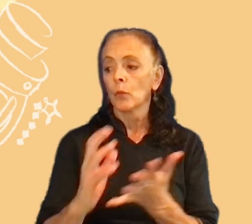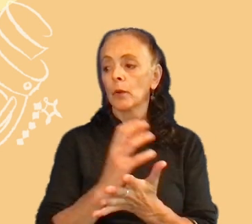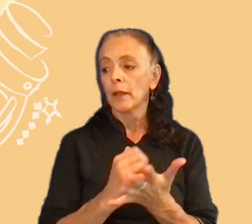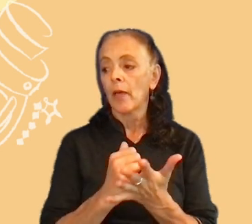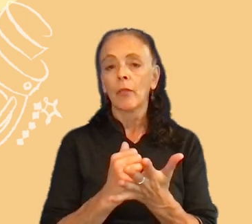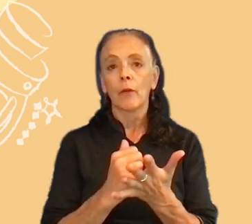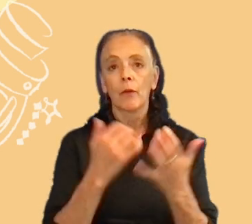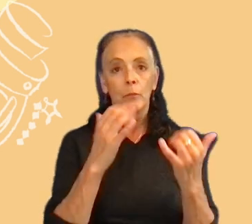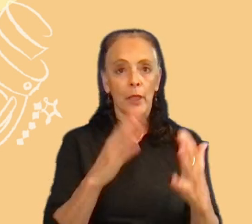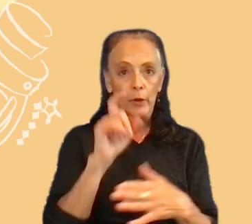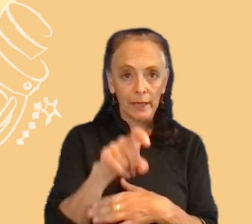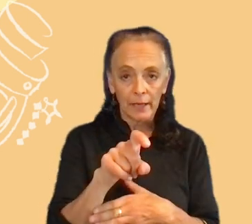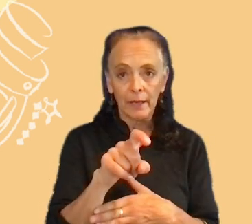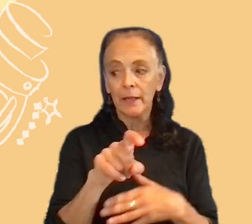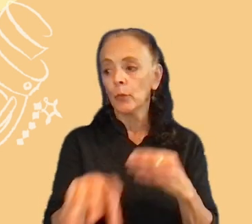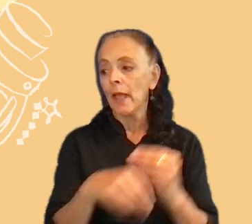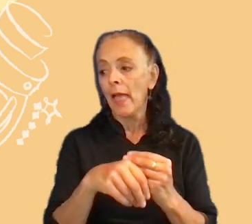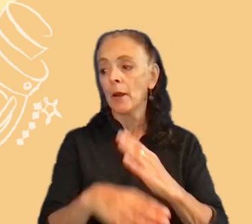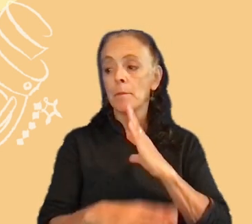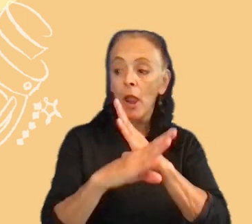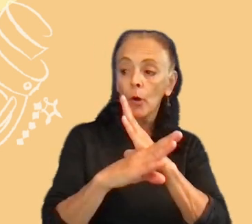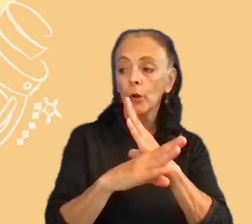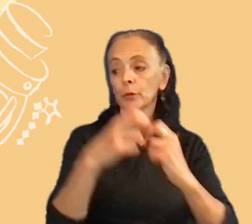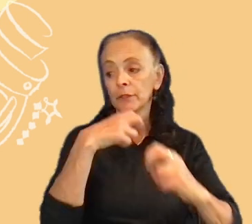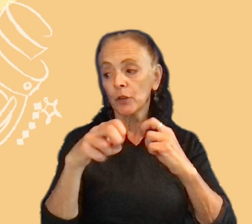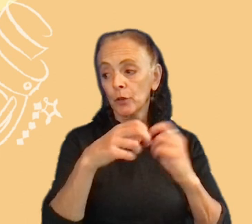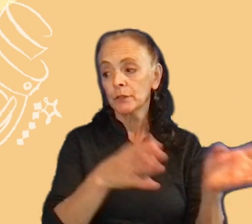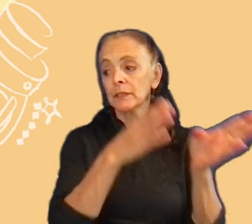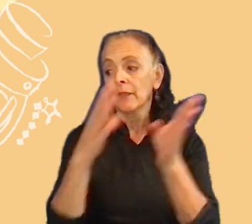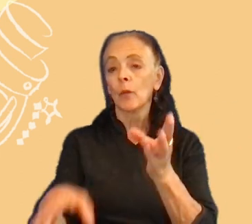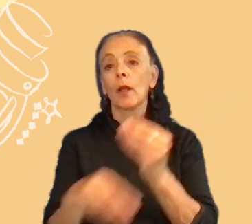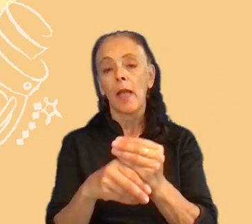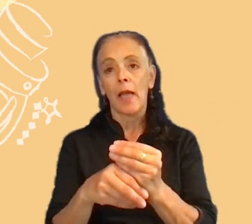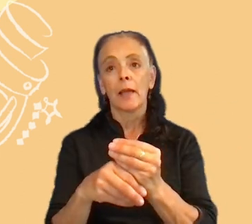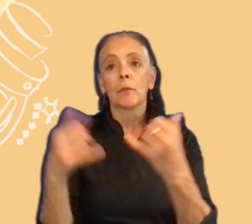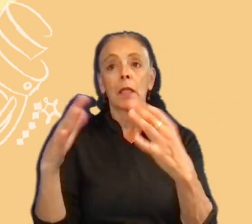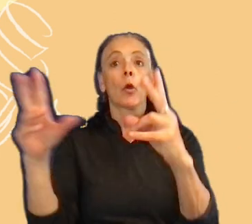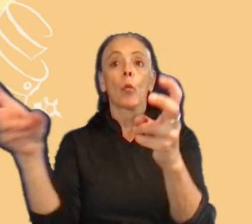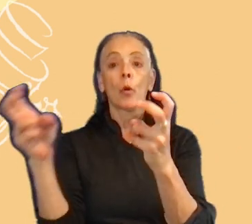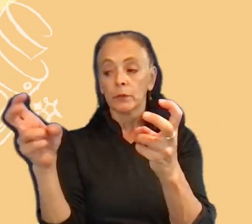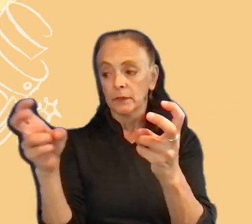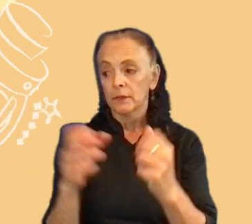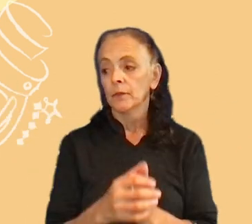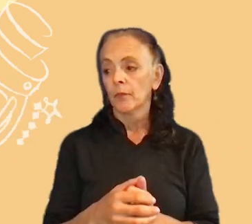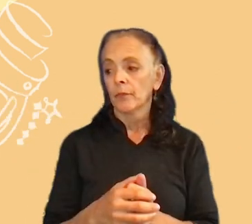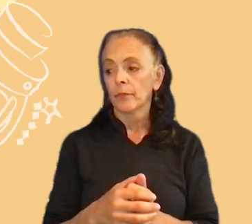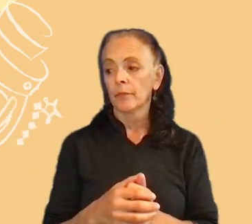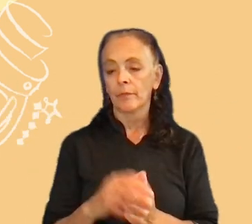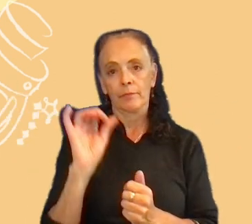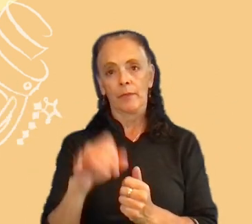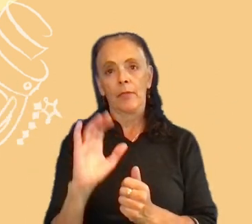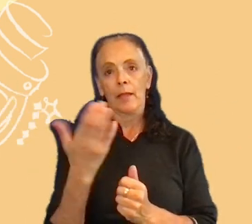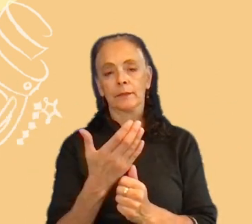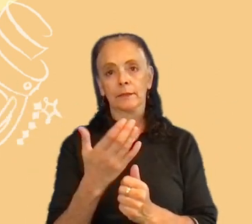need, we add a barrier or difficulty for it, and then we add a player quote. So, this is the